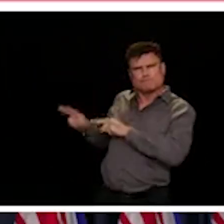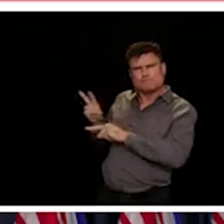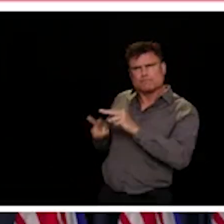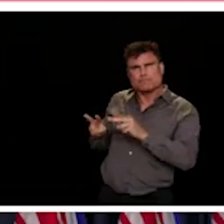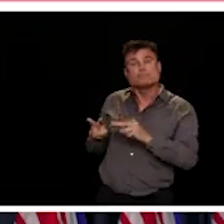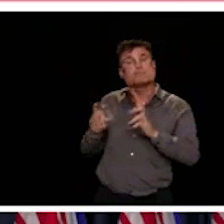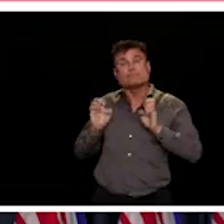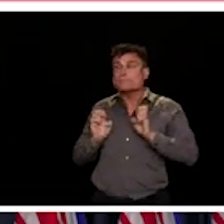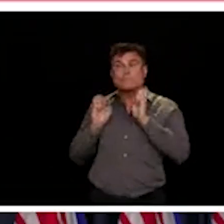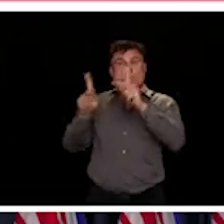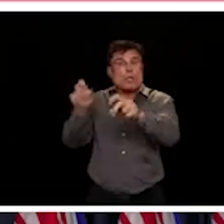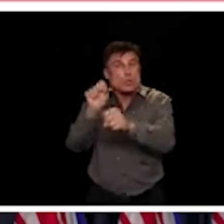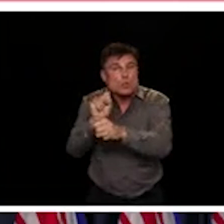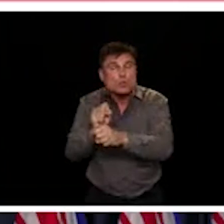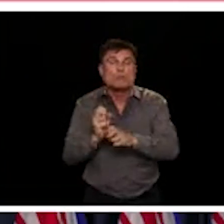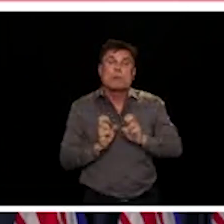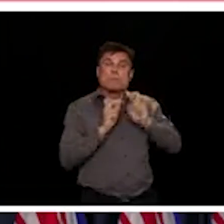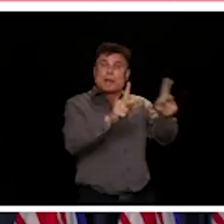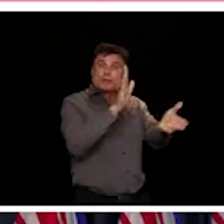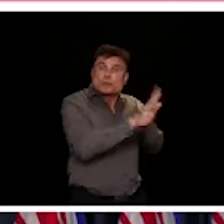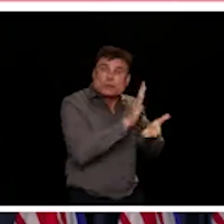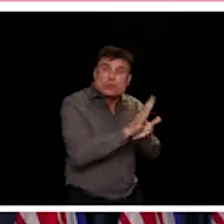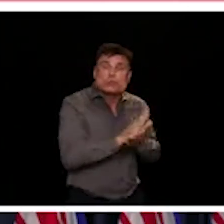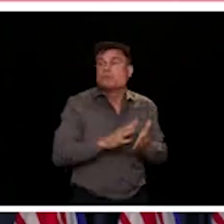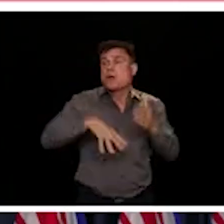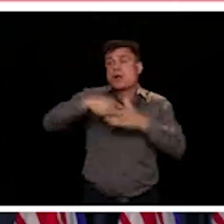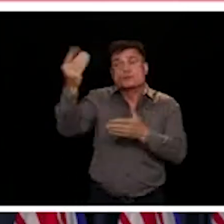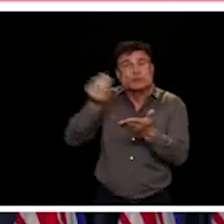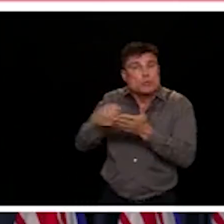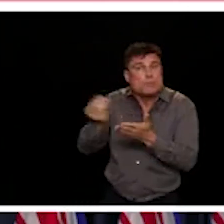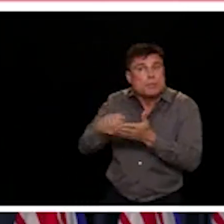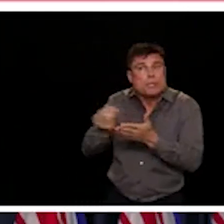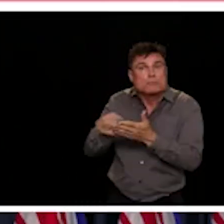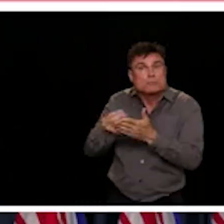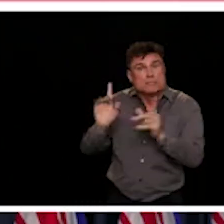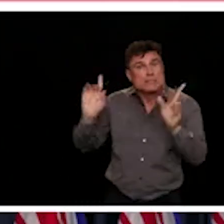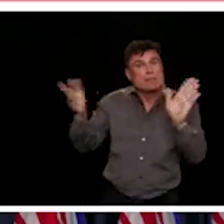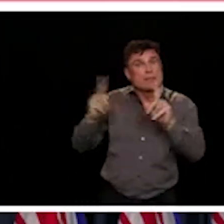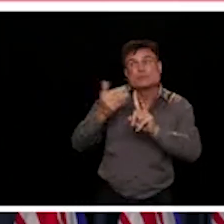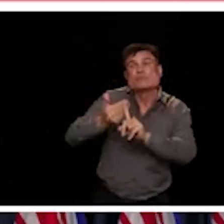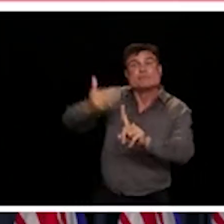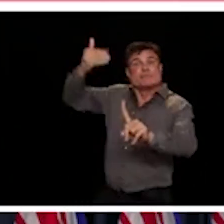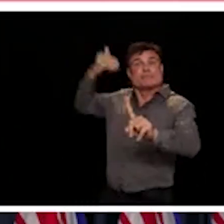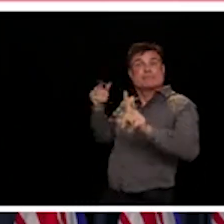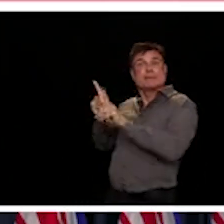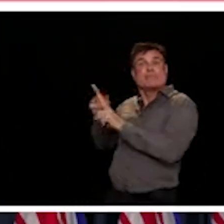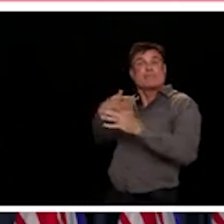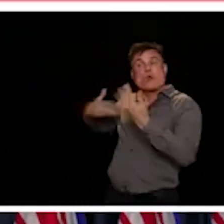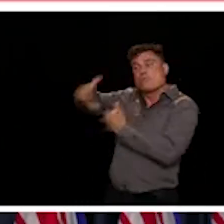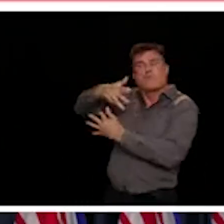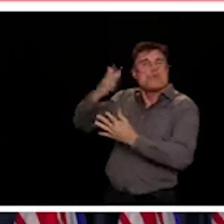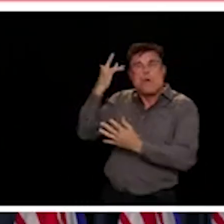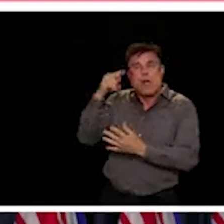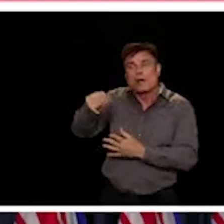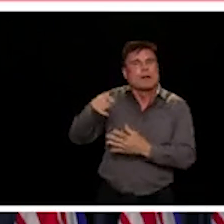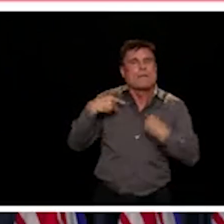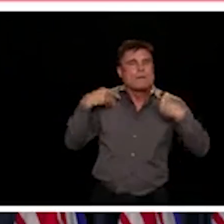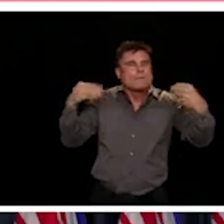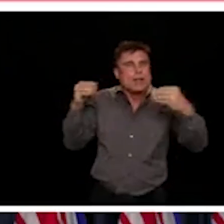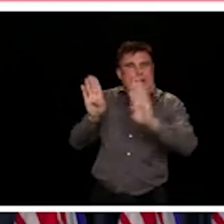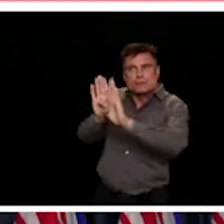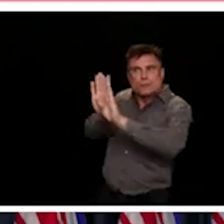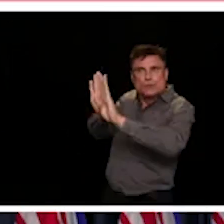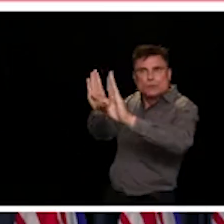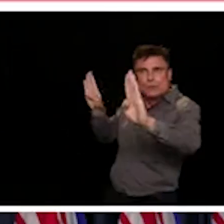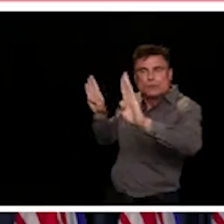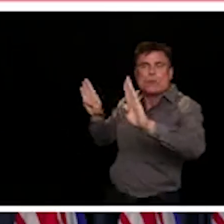cashier at the grocery store, or the space around the table that I'm sitting at on the patio. Those are things